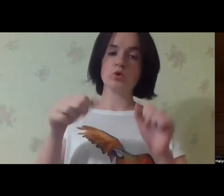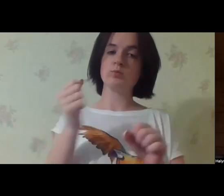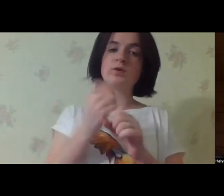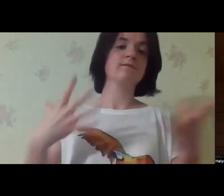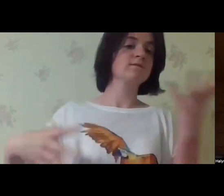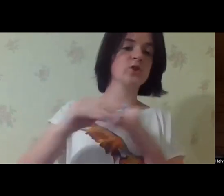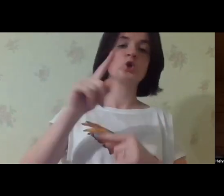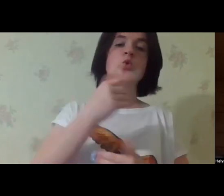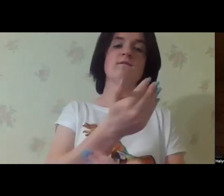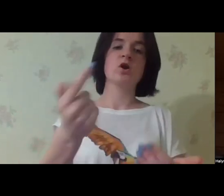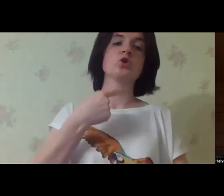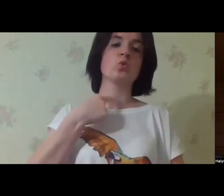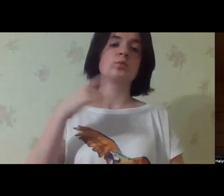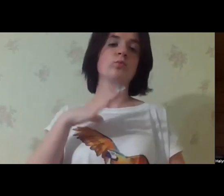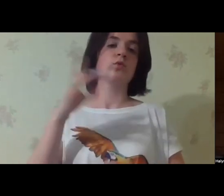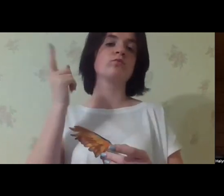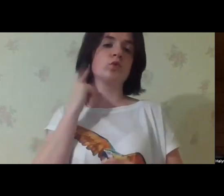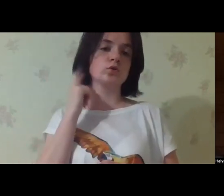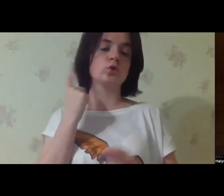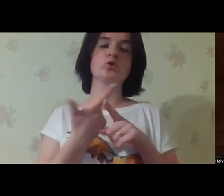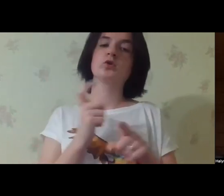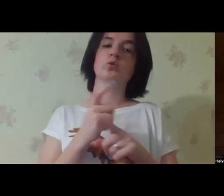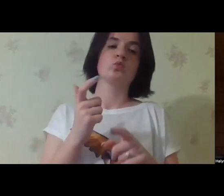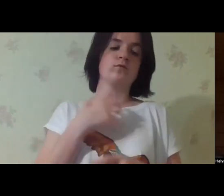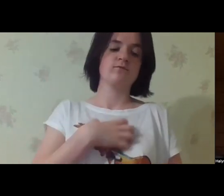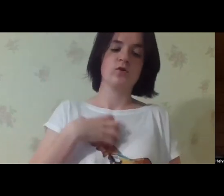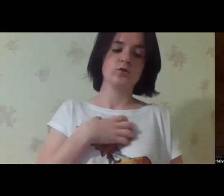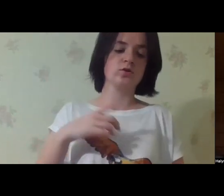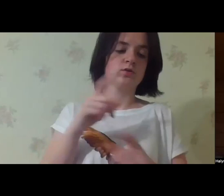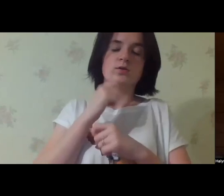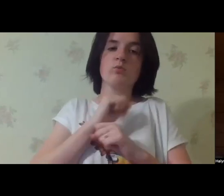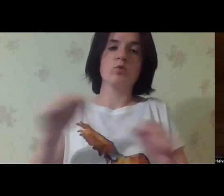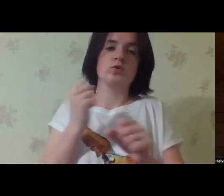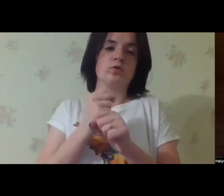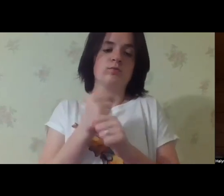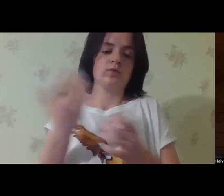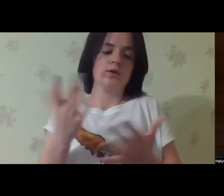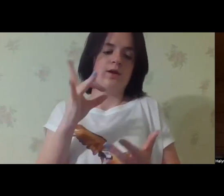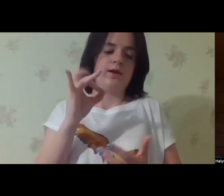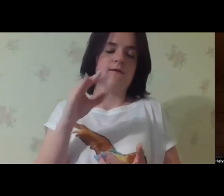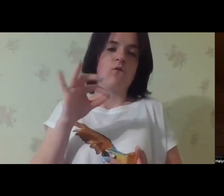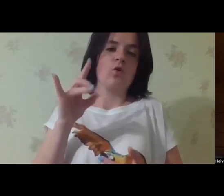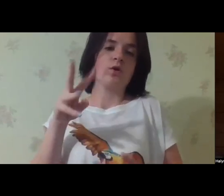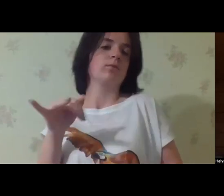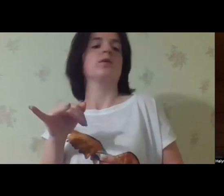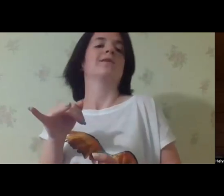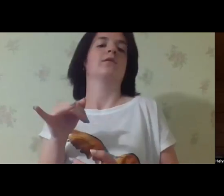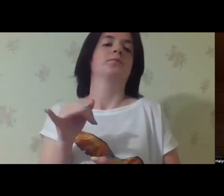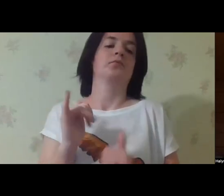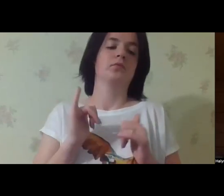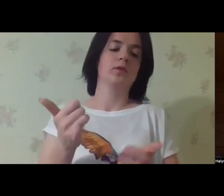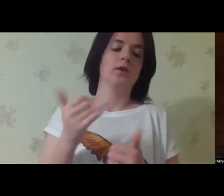so on our side, we could do our best to make sure your voices are heard, because you cannot